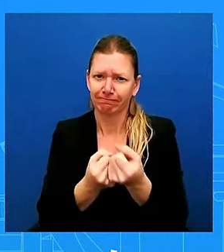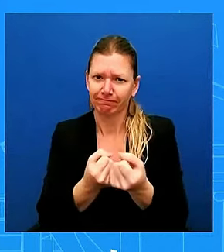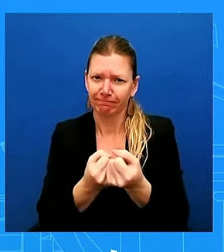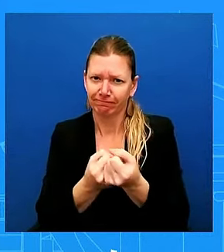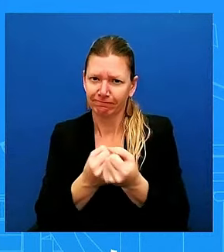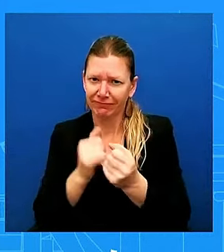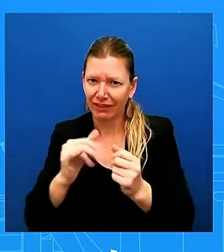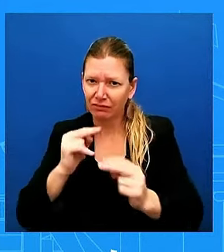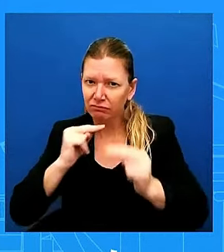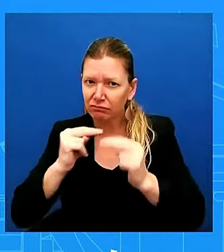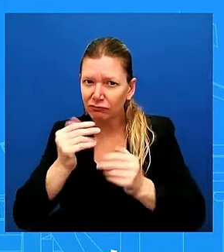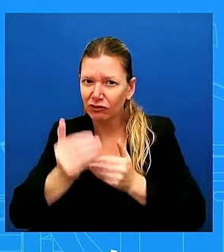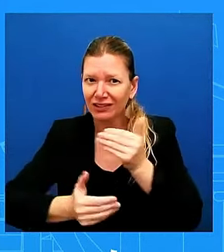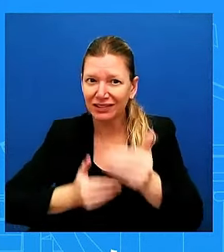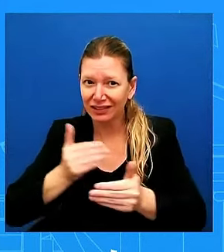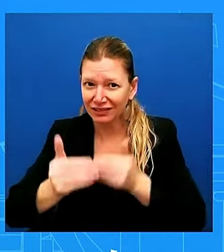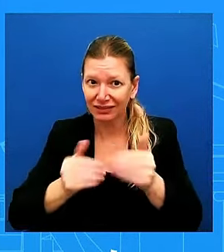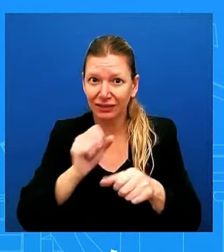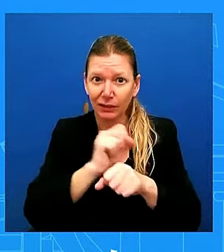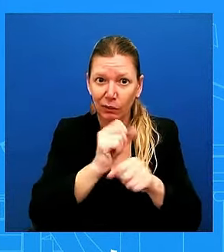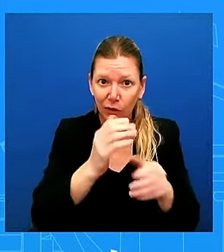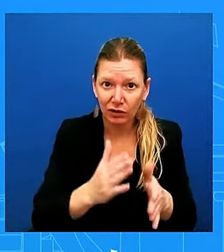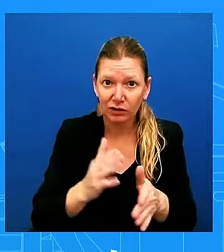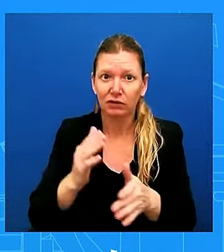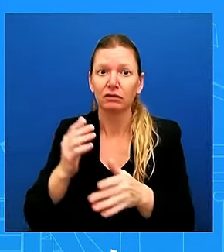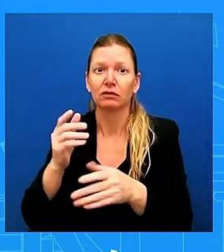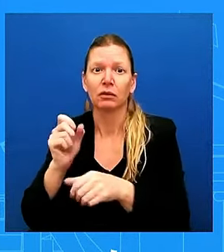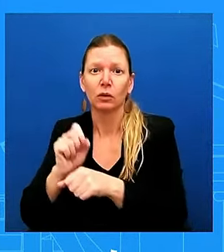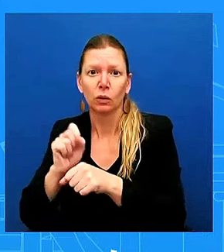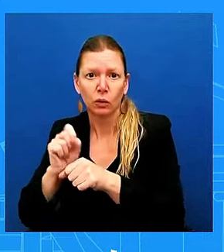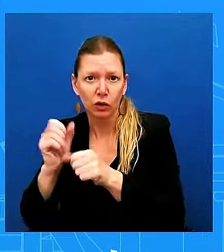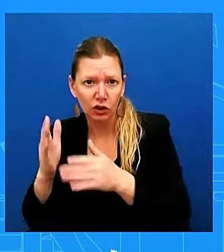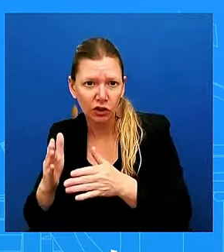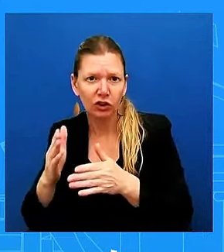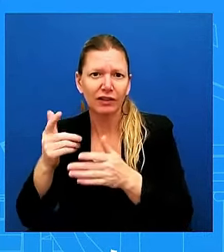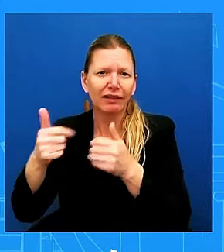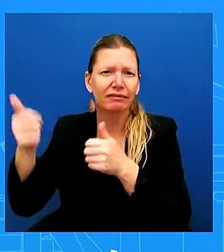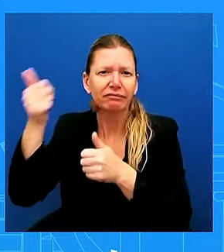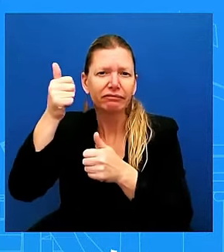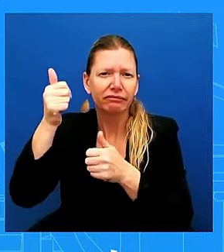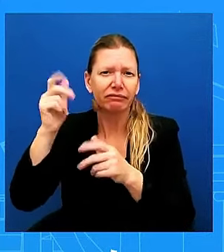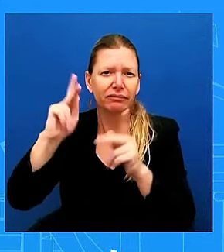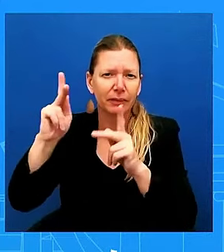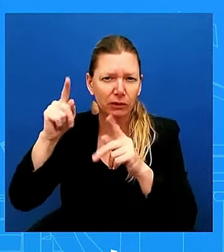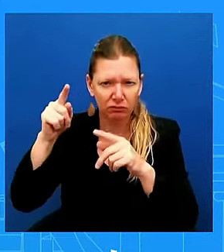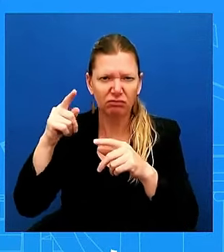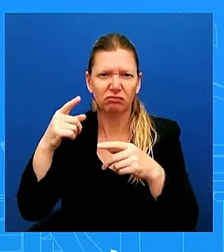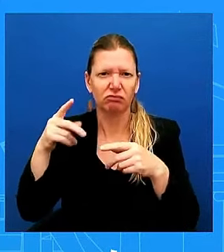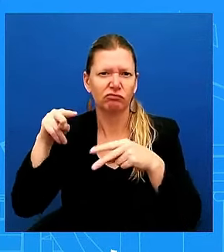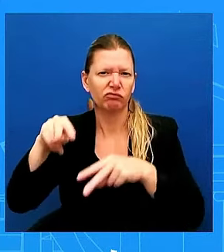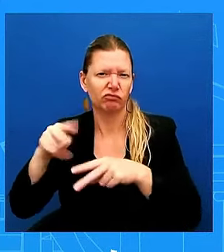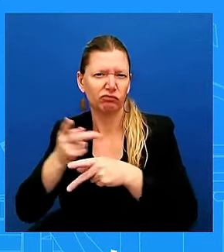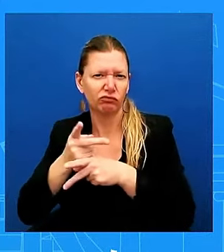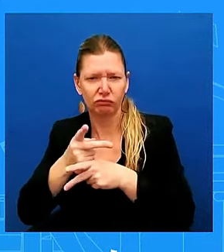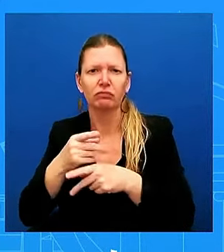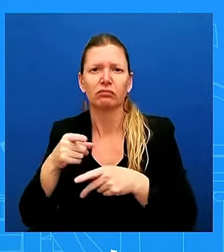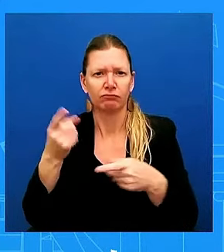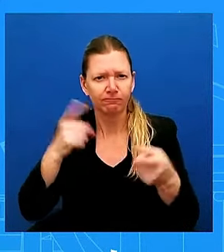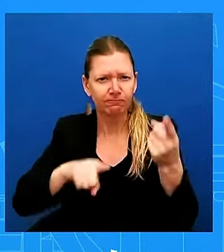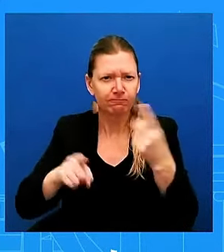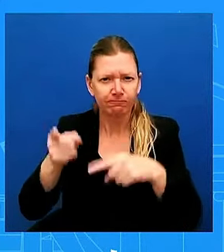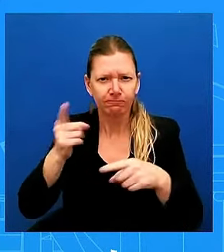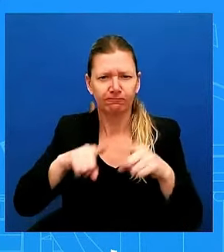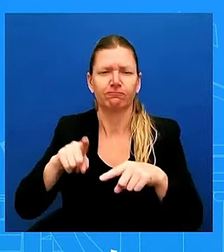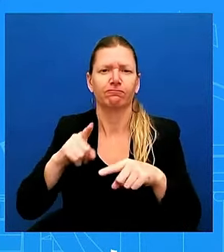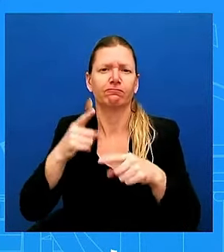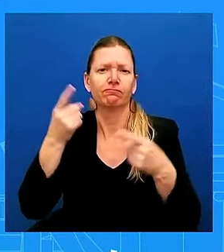from previous administrations that might have busted unions and rolled back worker productions. And finally, I would simply say that the data